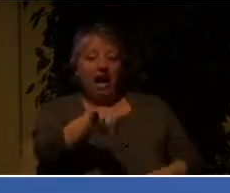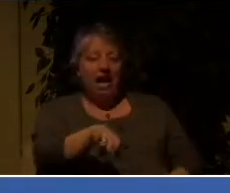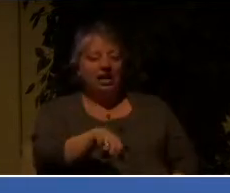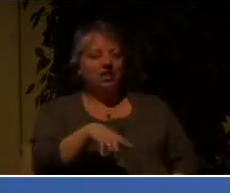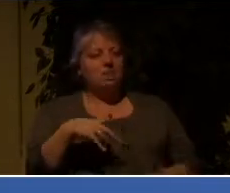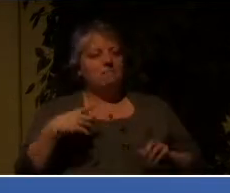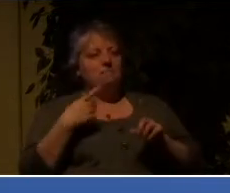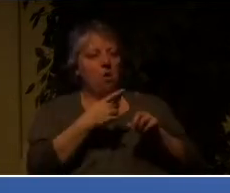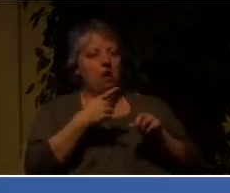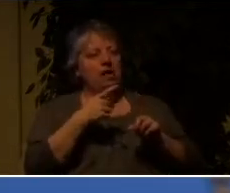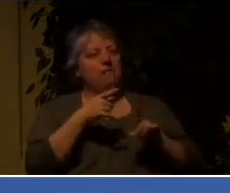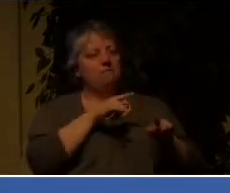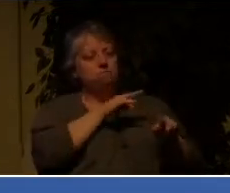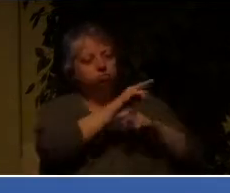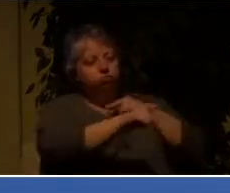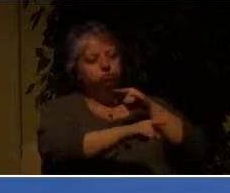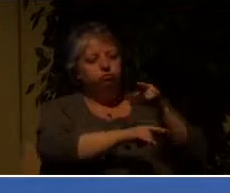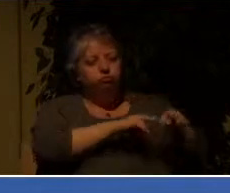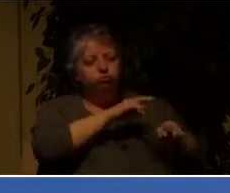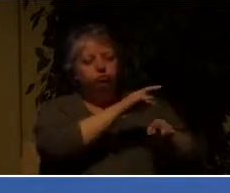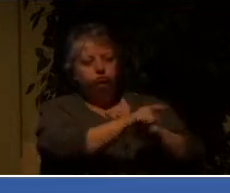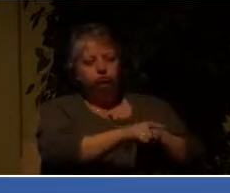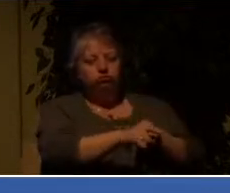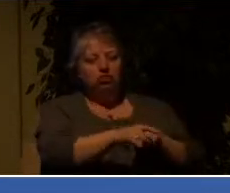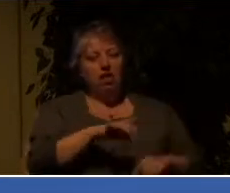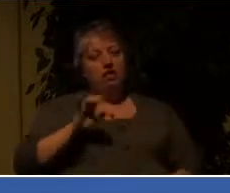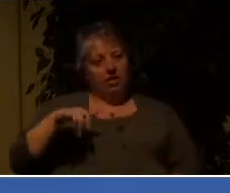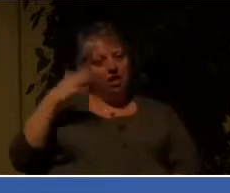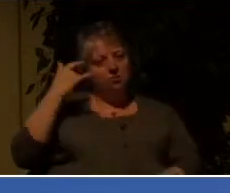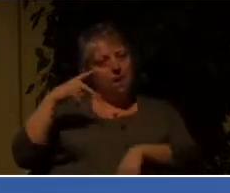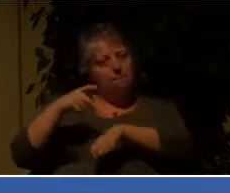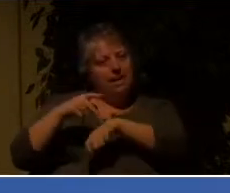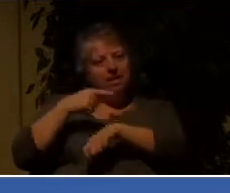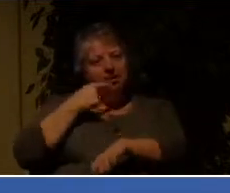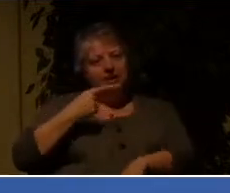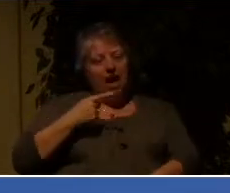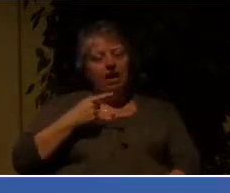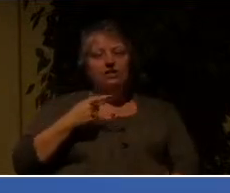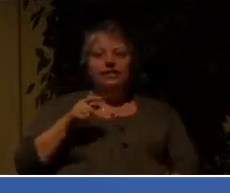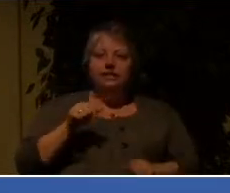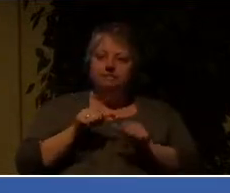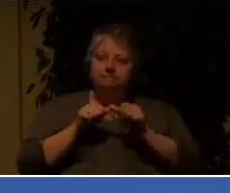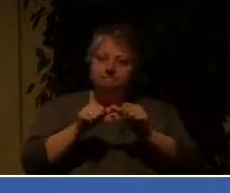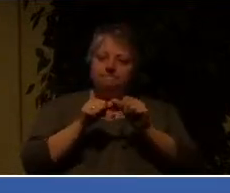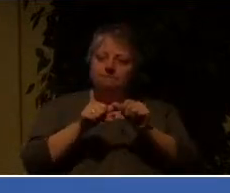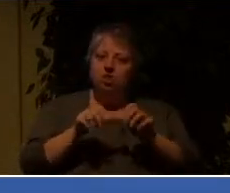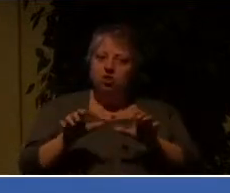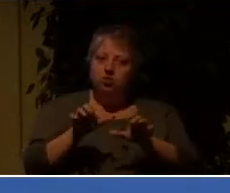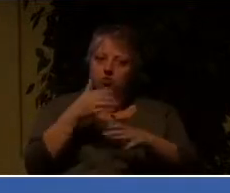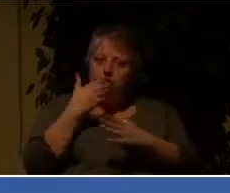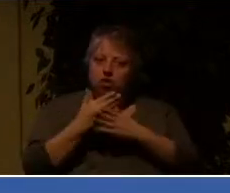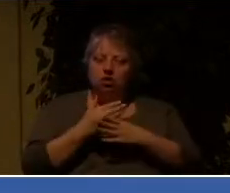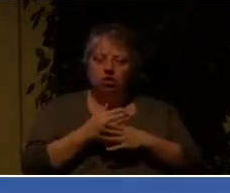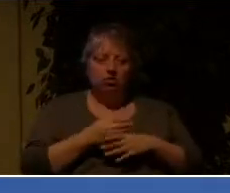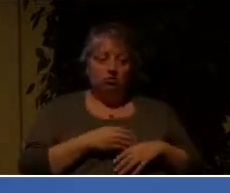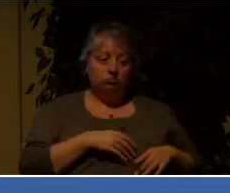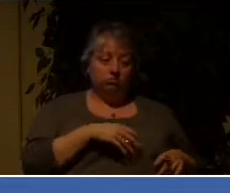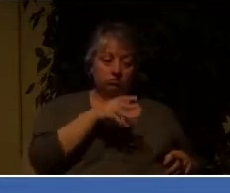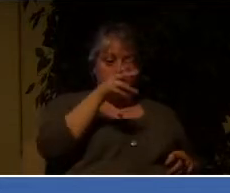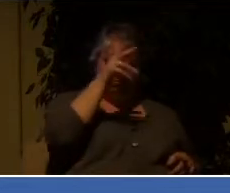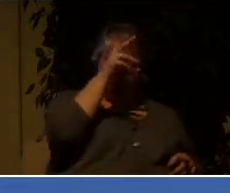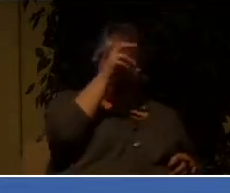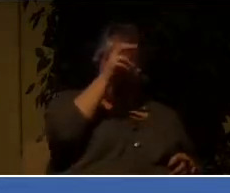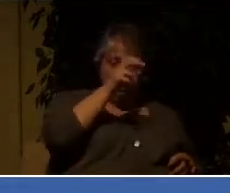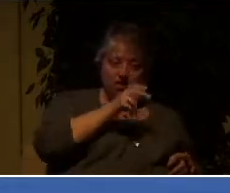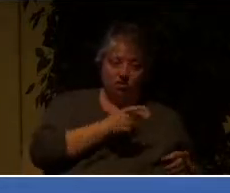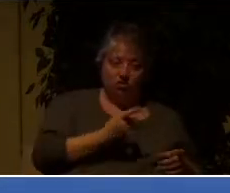why Peter says you need to continue to do good. In other words, you're not to be intimidated by those things.